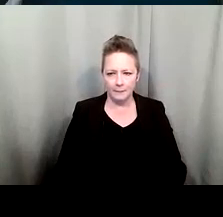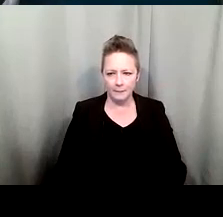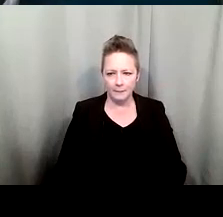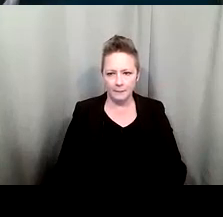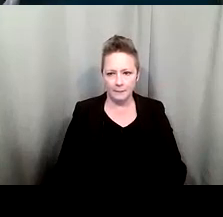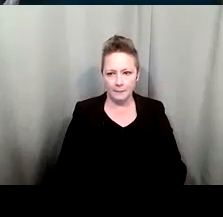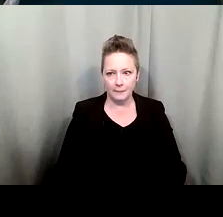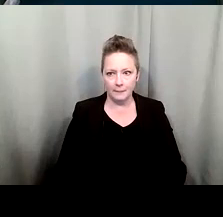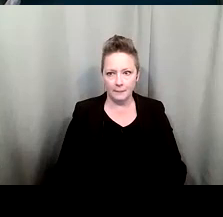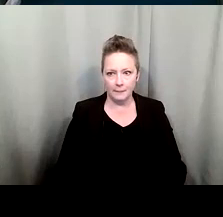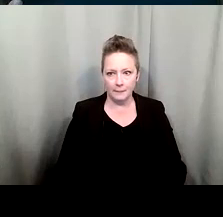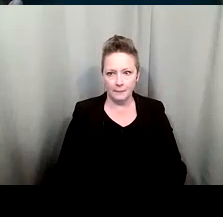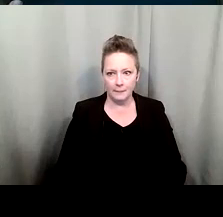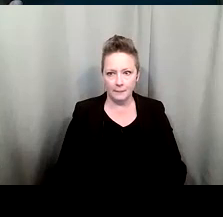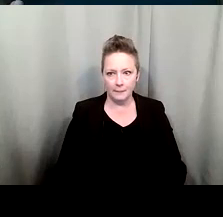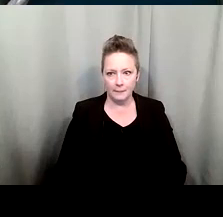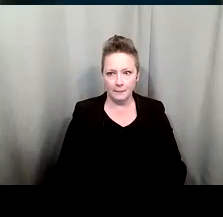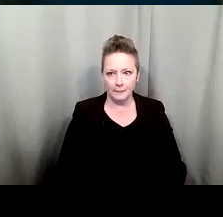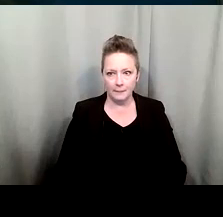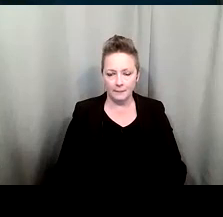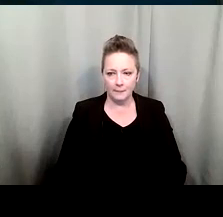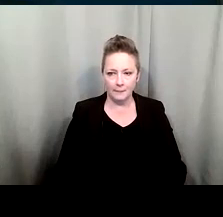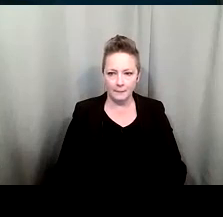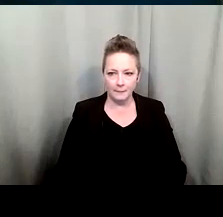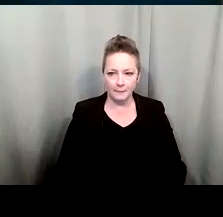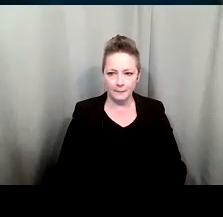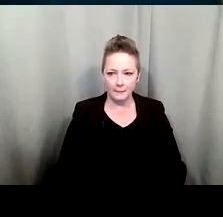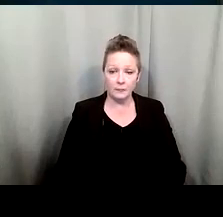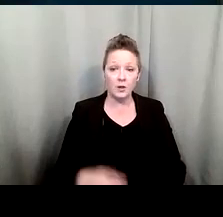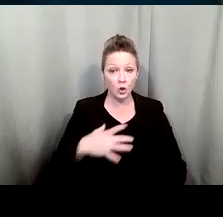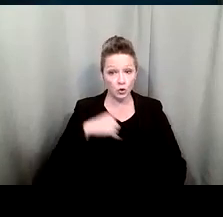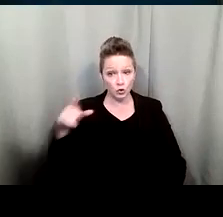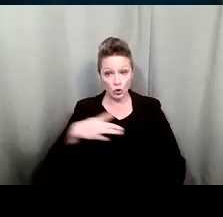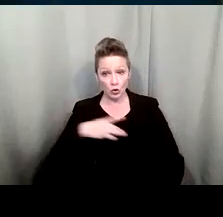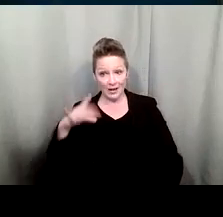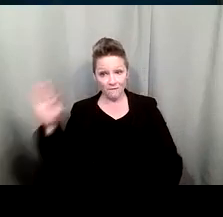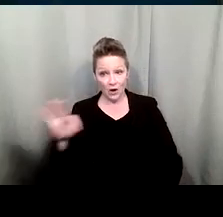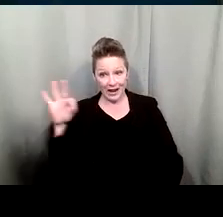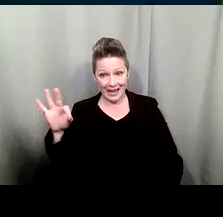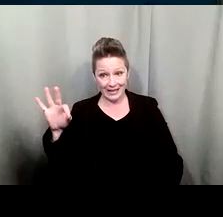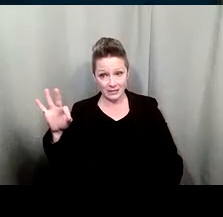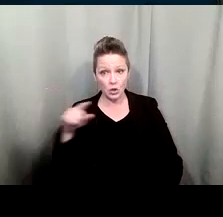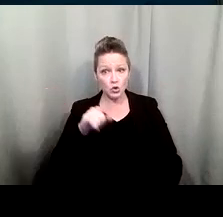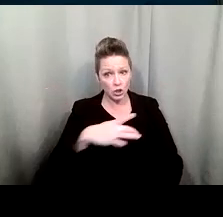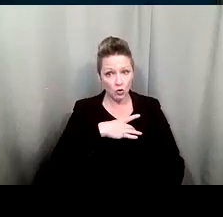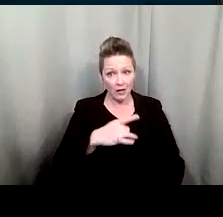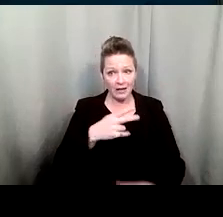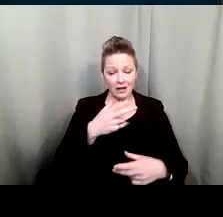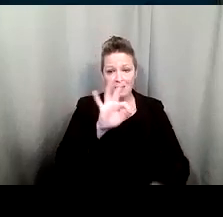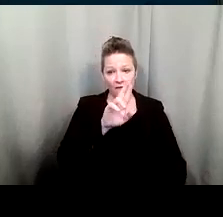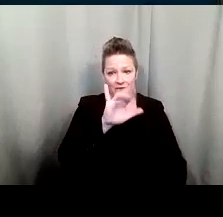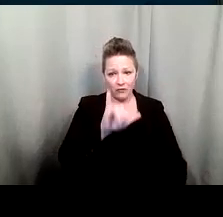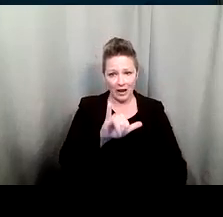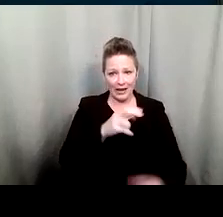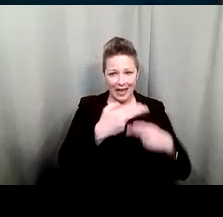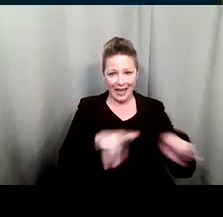do you like Fridays? Do you like fried eggs? some. Then we